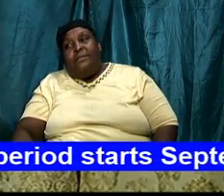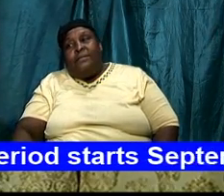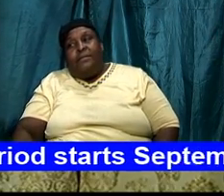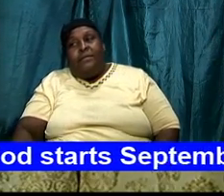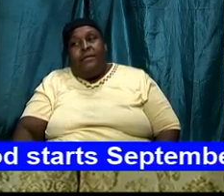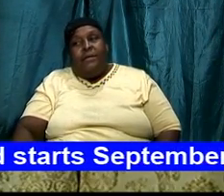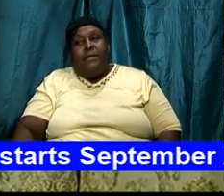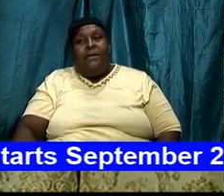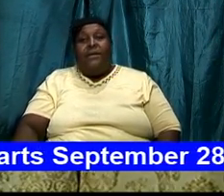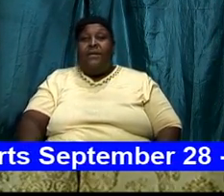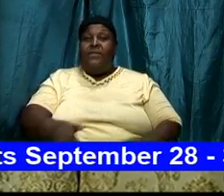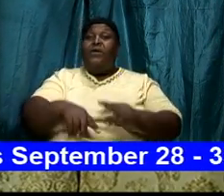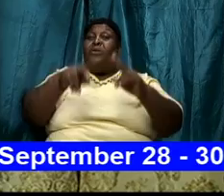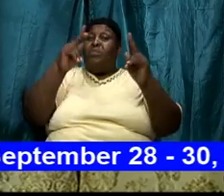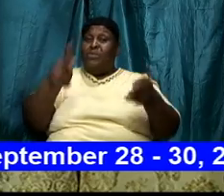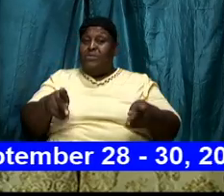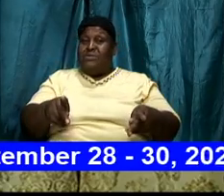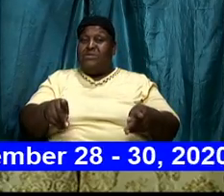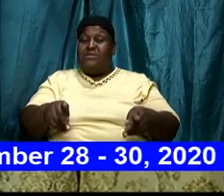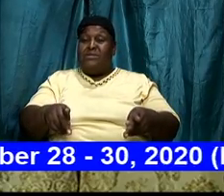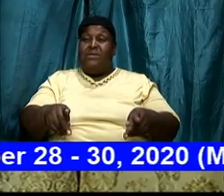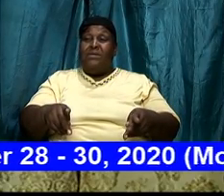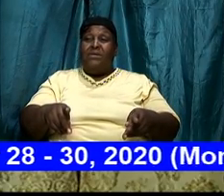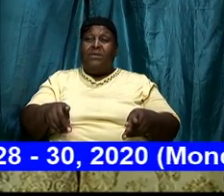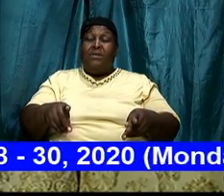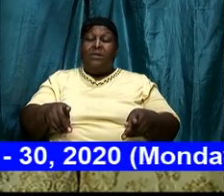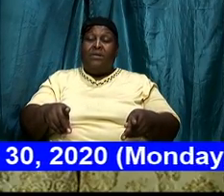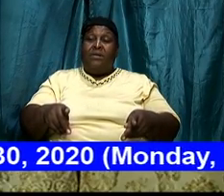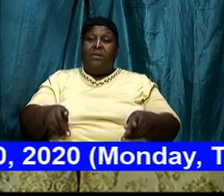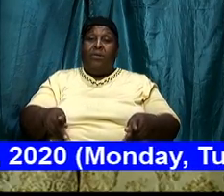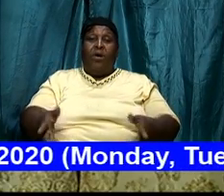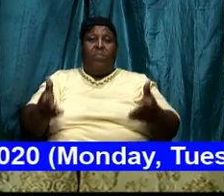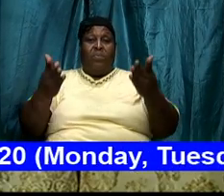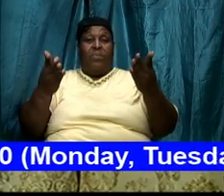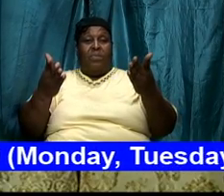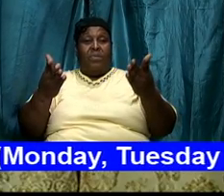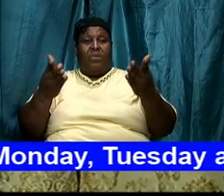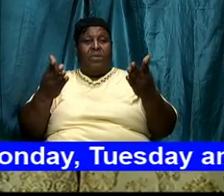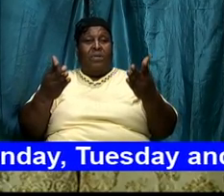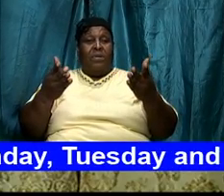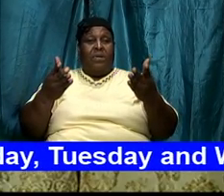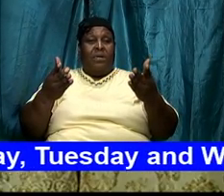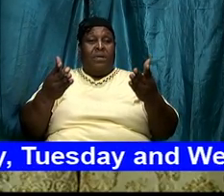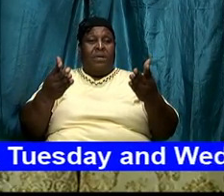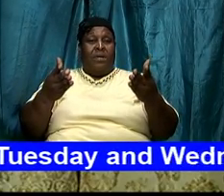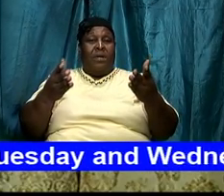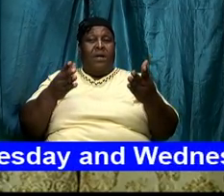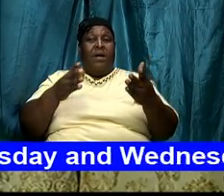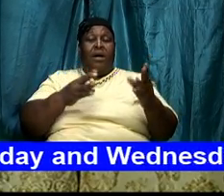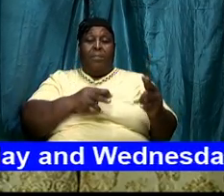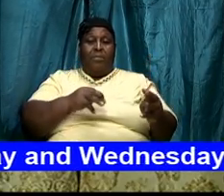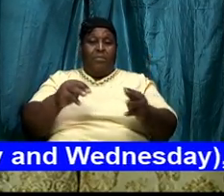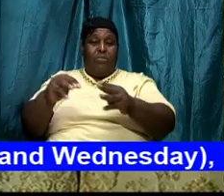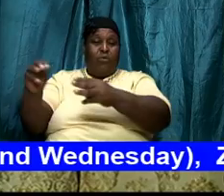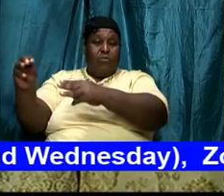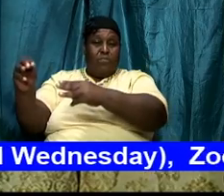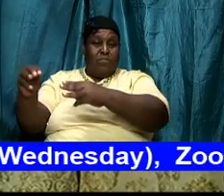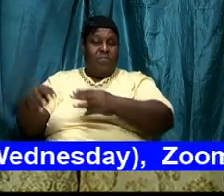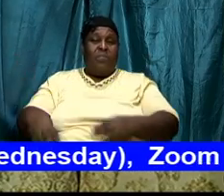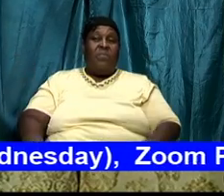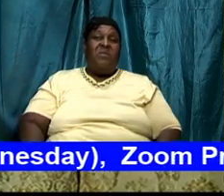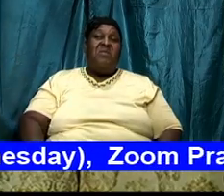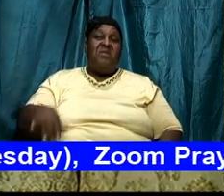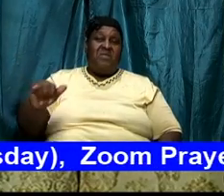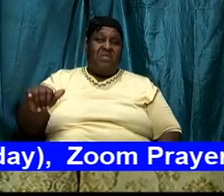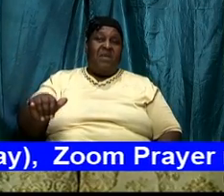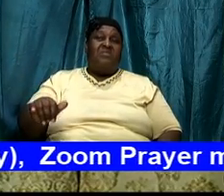and then the person got up after that and moved on and that